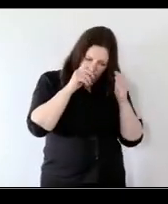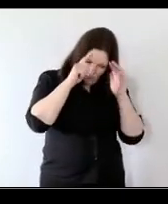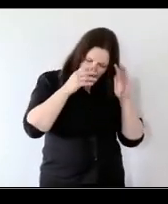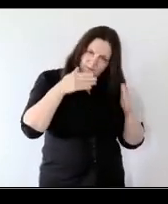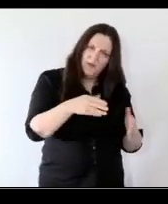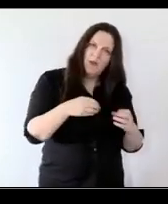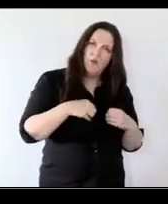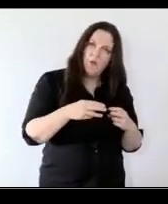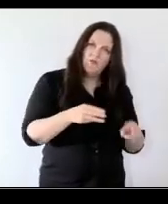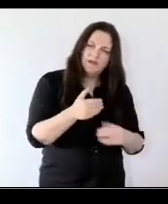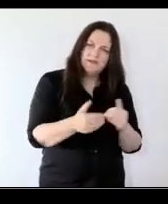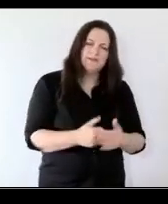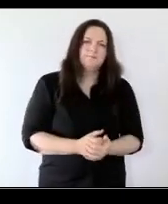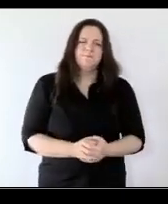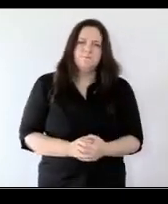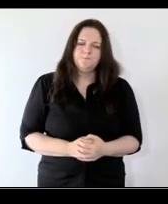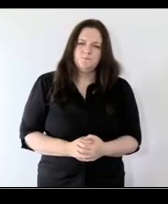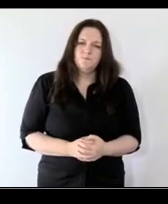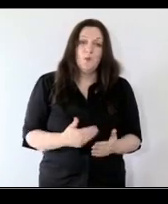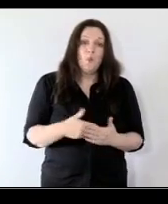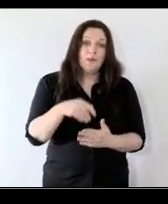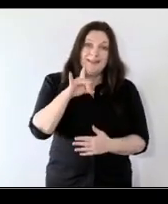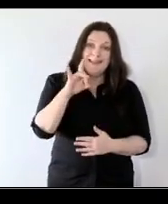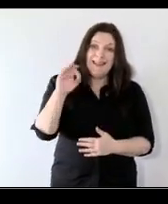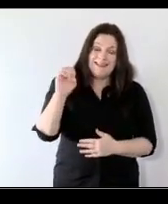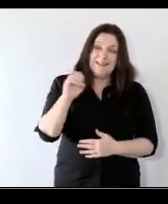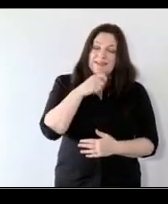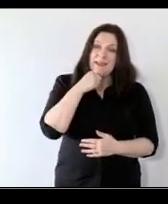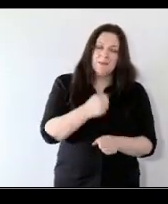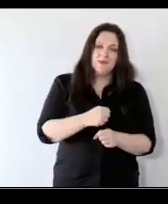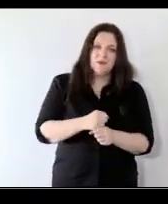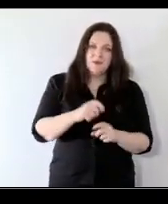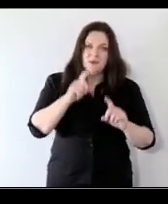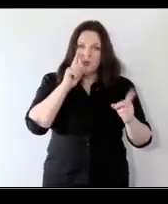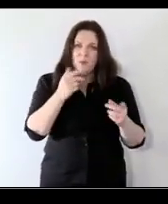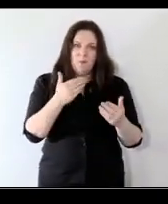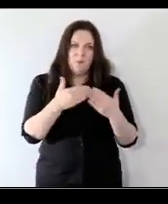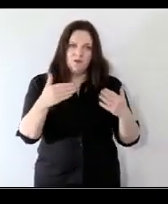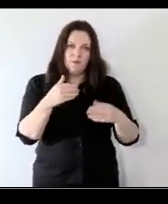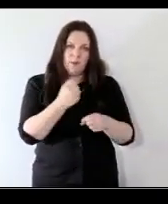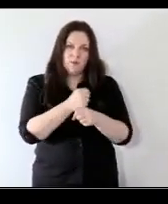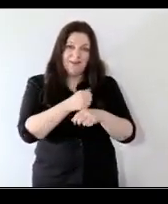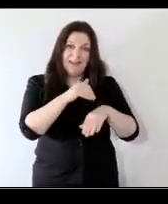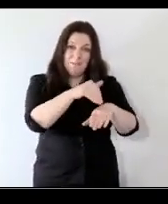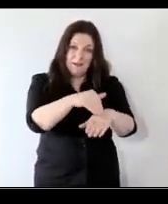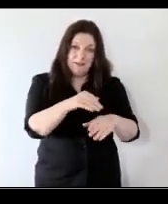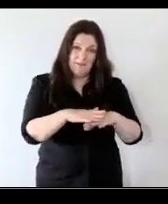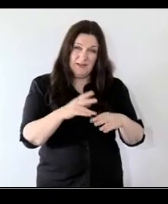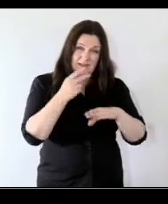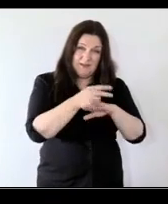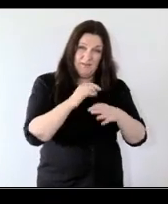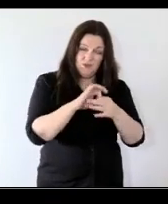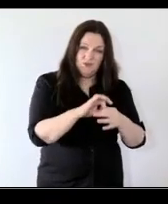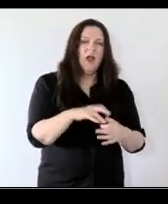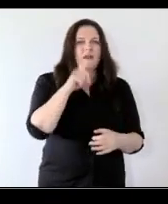of our own practice but i think what kate was saying about not knowing very much about the impact of interventions i think it's particularly